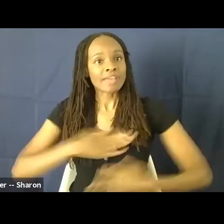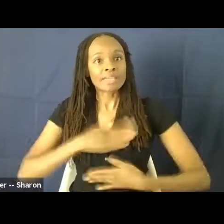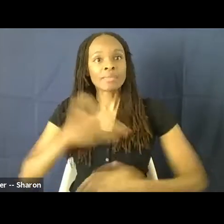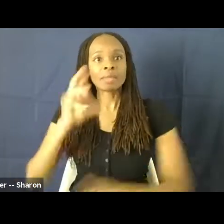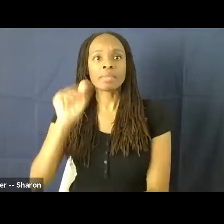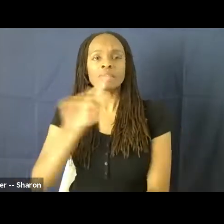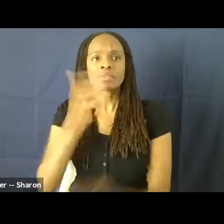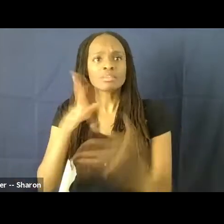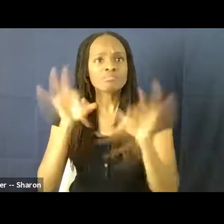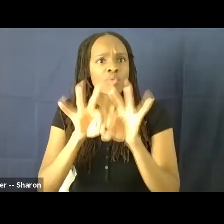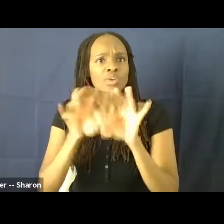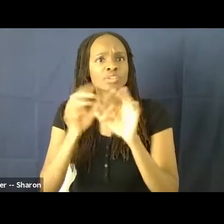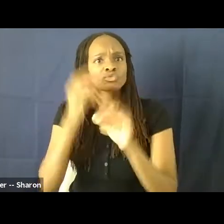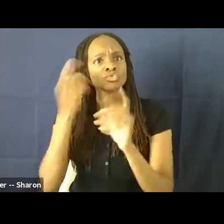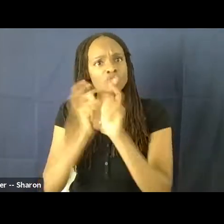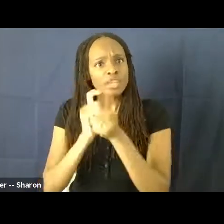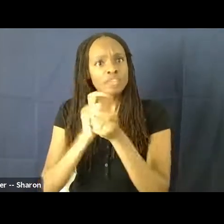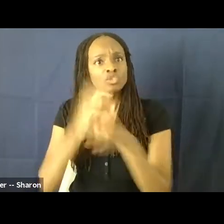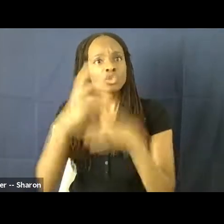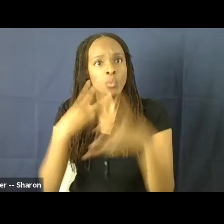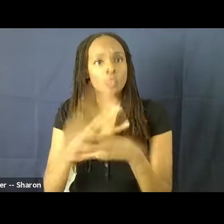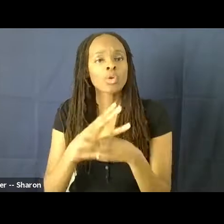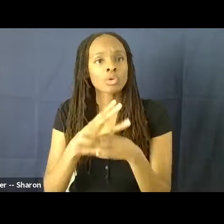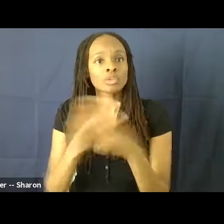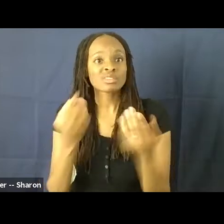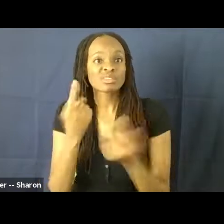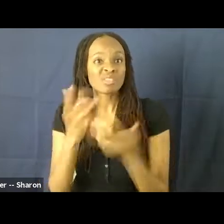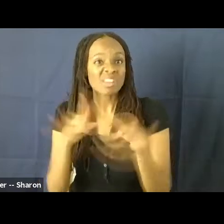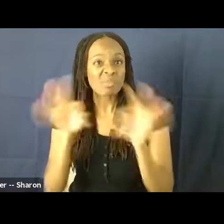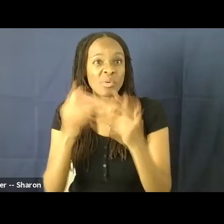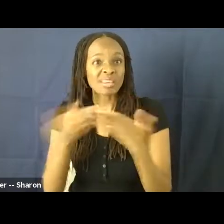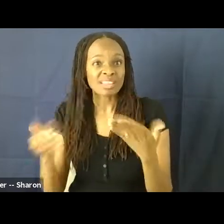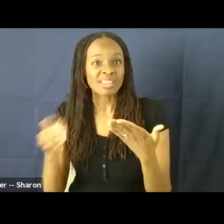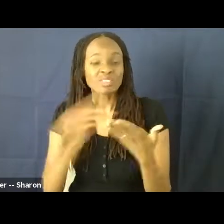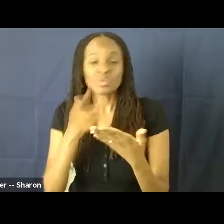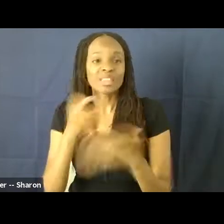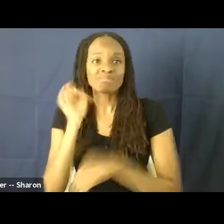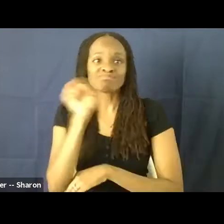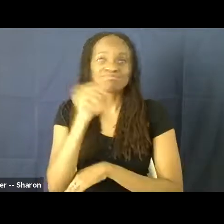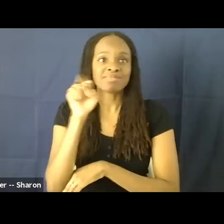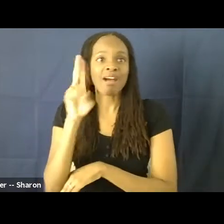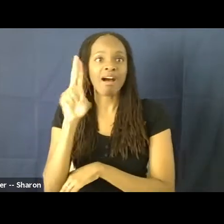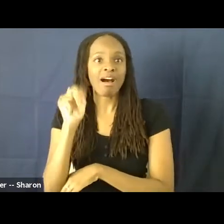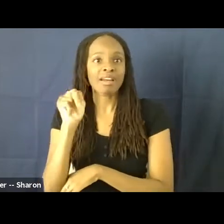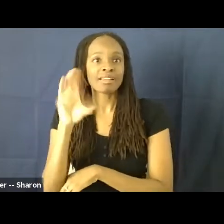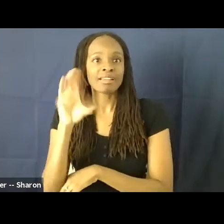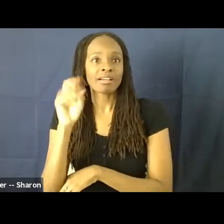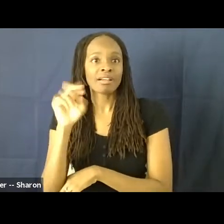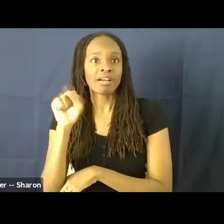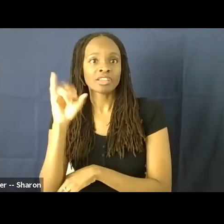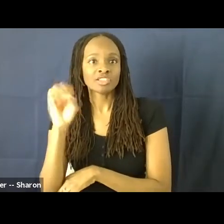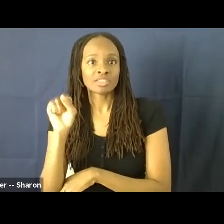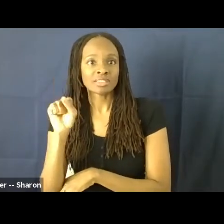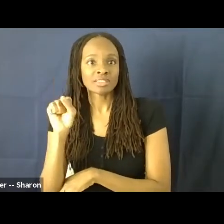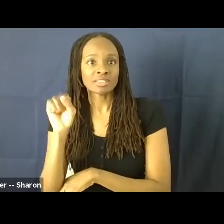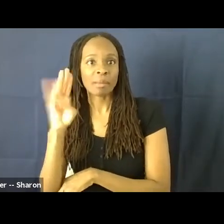in changing the world and a key component to conquering unconscious bias that's within all of us. Like we say